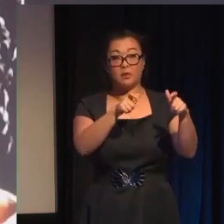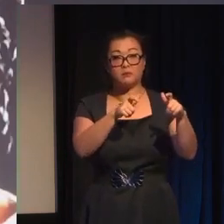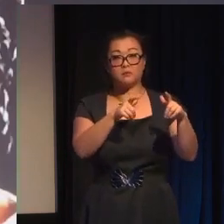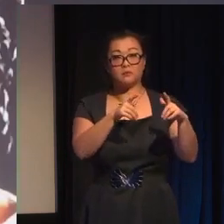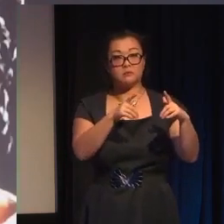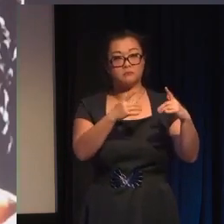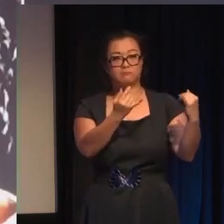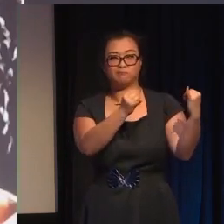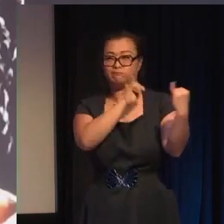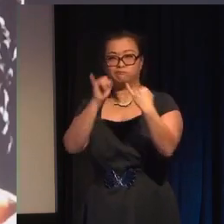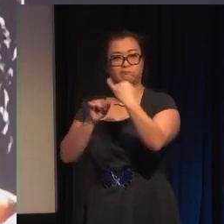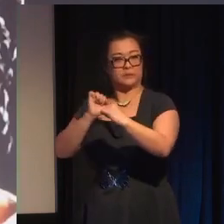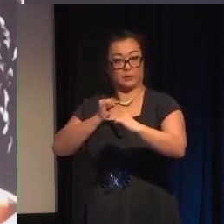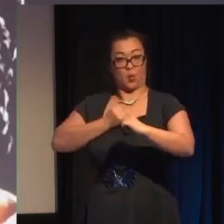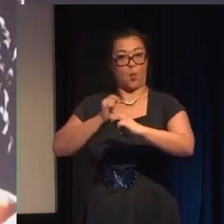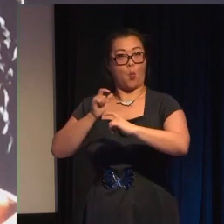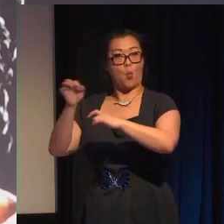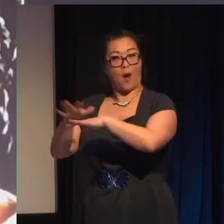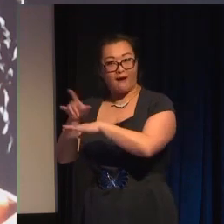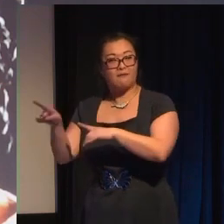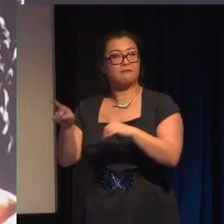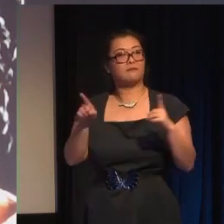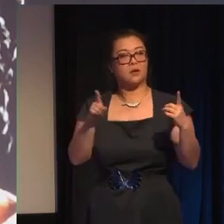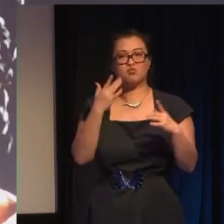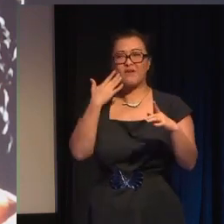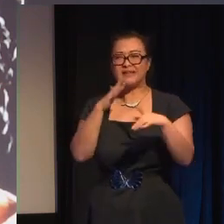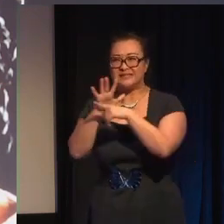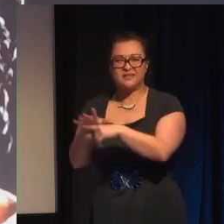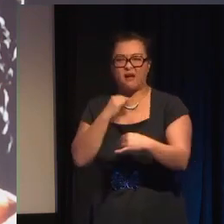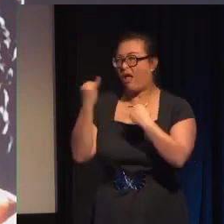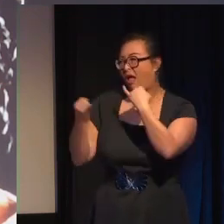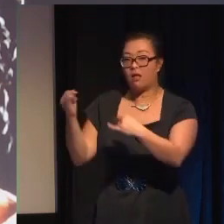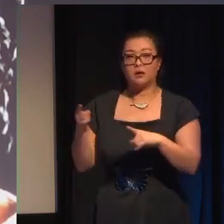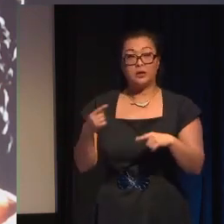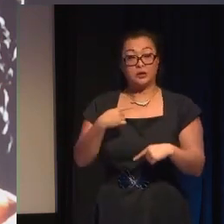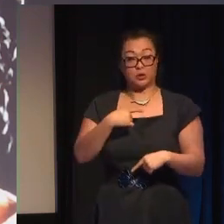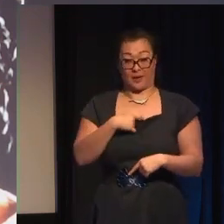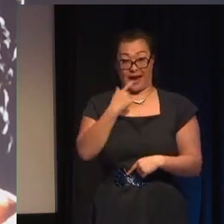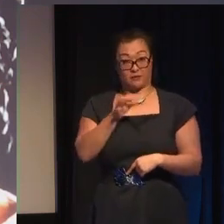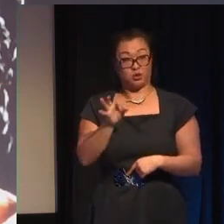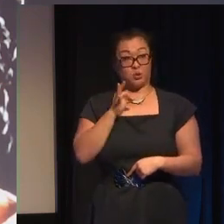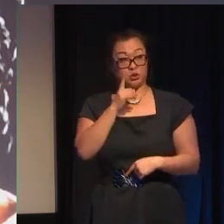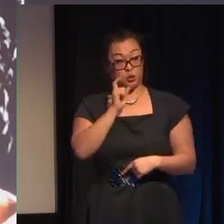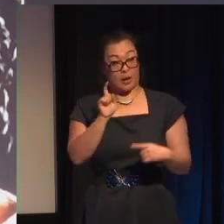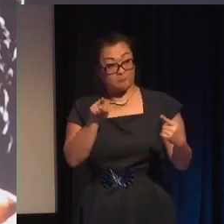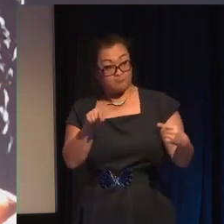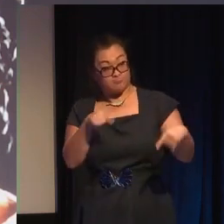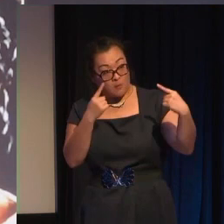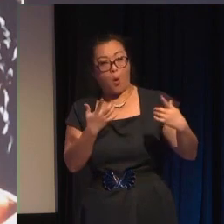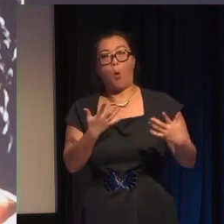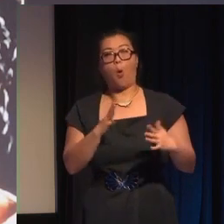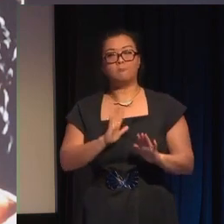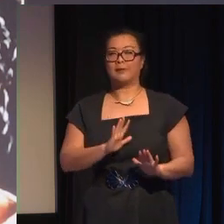player would be offered a few options to respond either to defend Addie or to let it pass unchallenged and there would be consequences for the